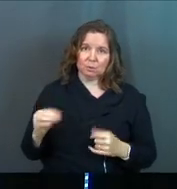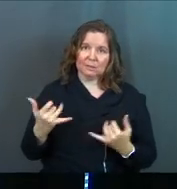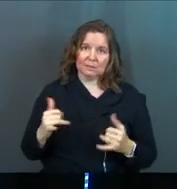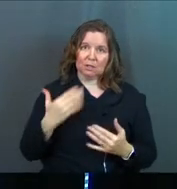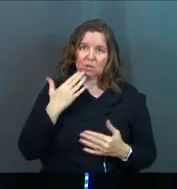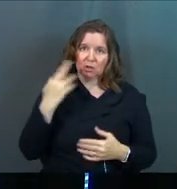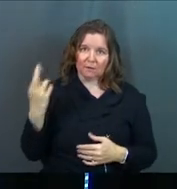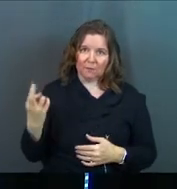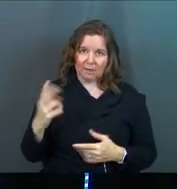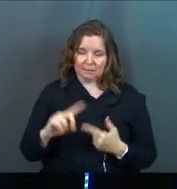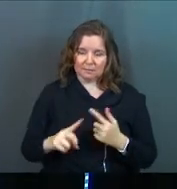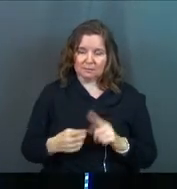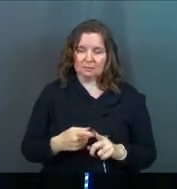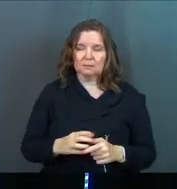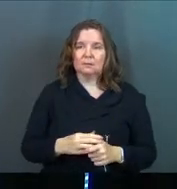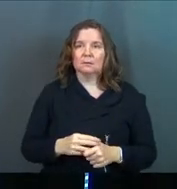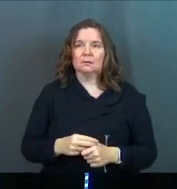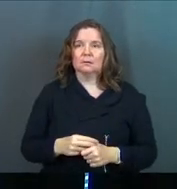still good friends.